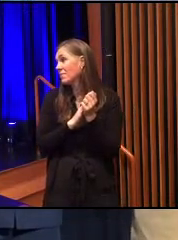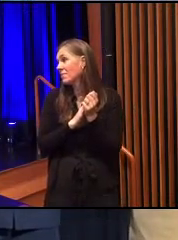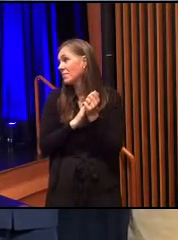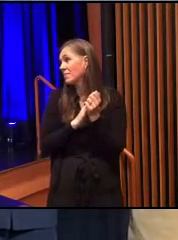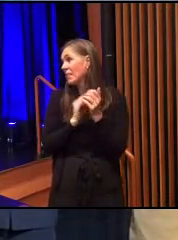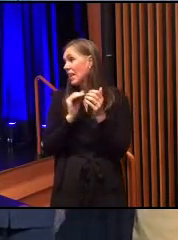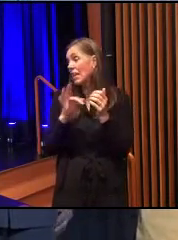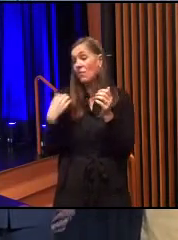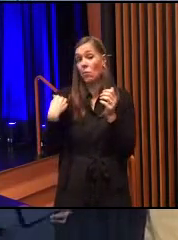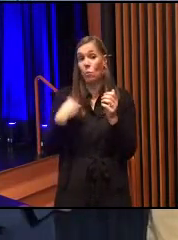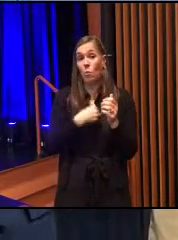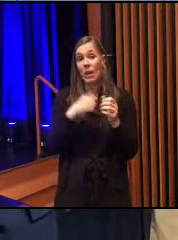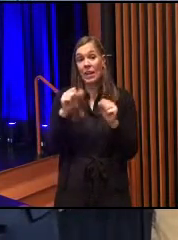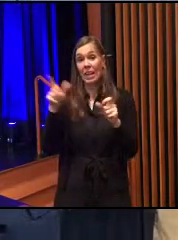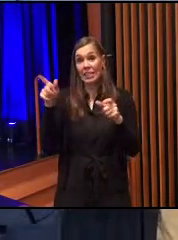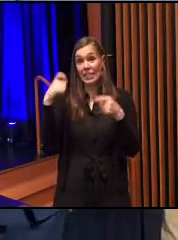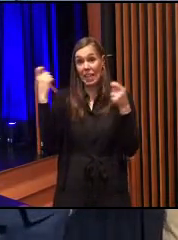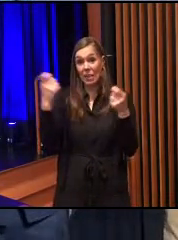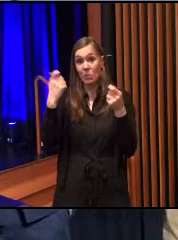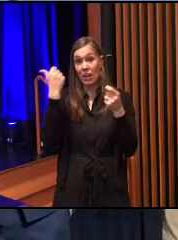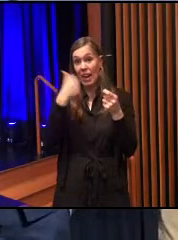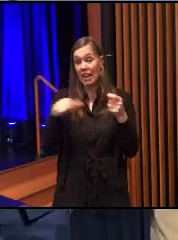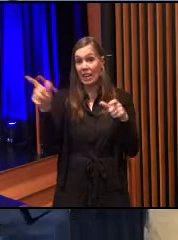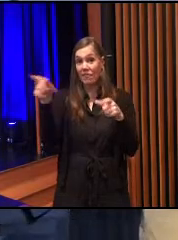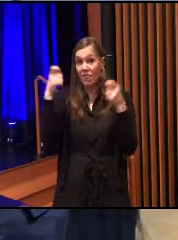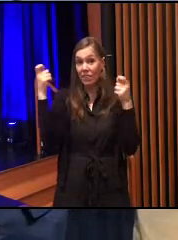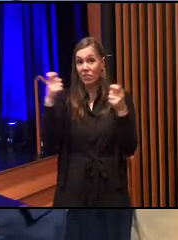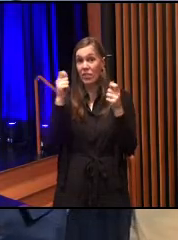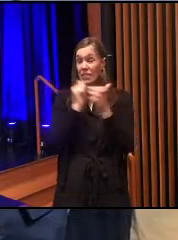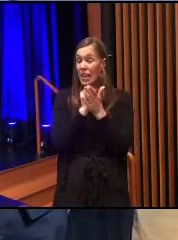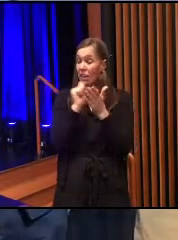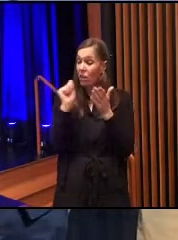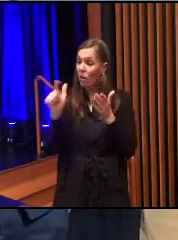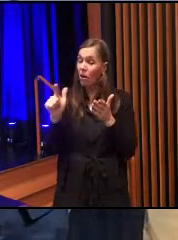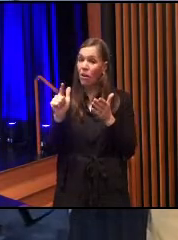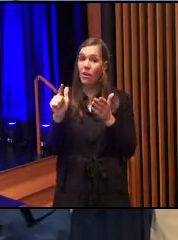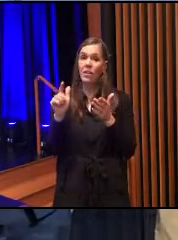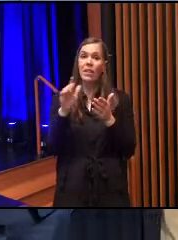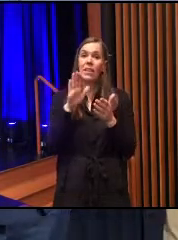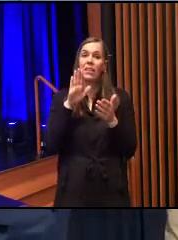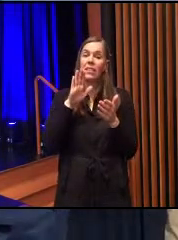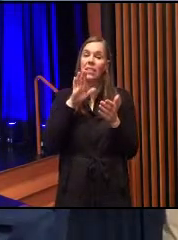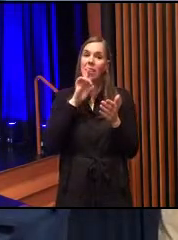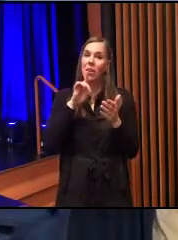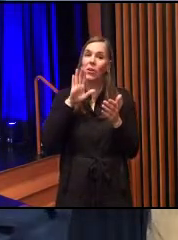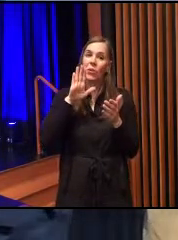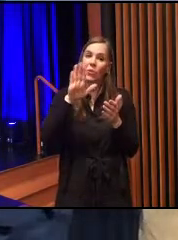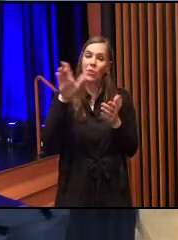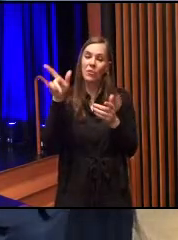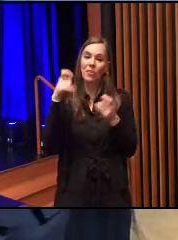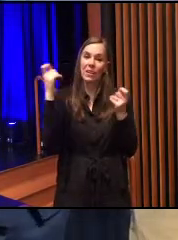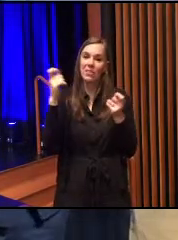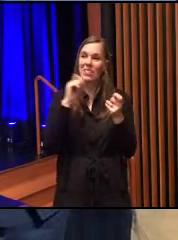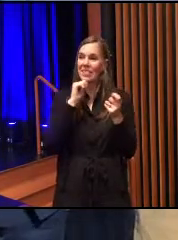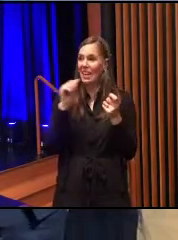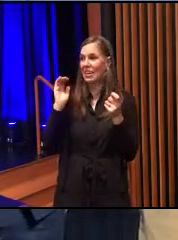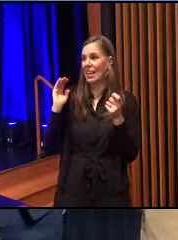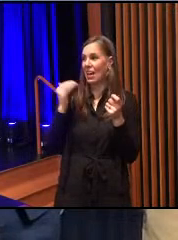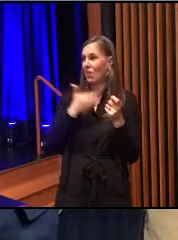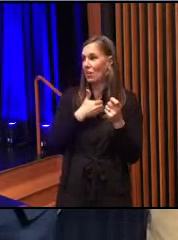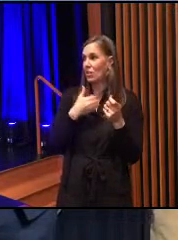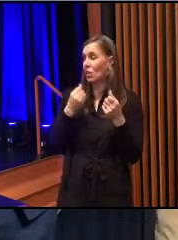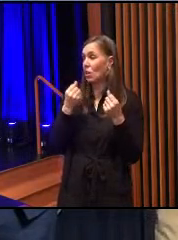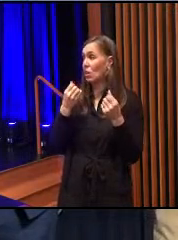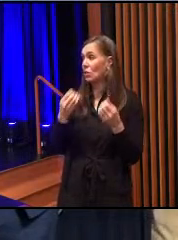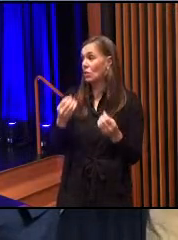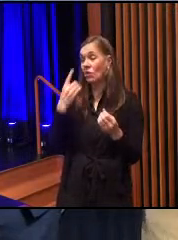If we can celebrate any victories at all, they are your victories and not ours. And